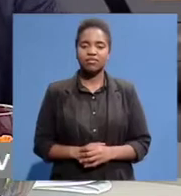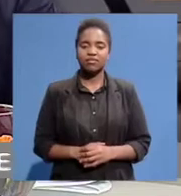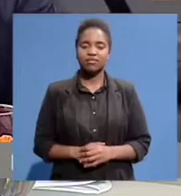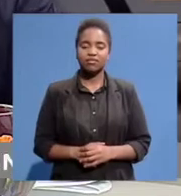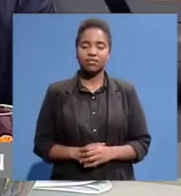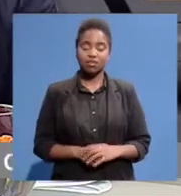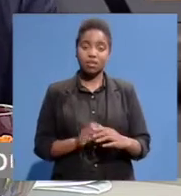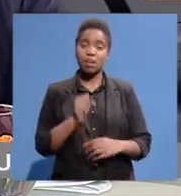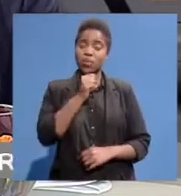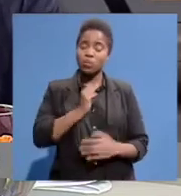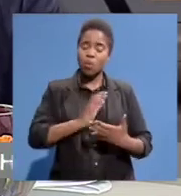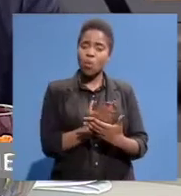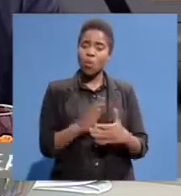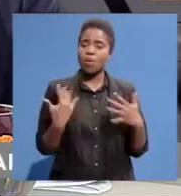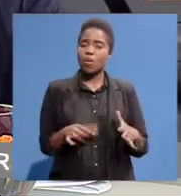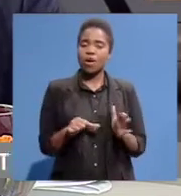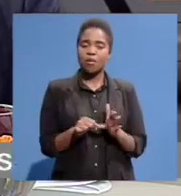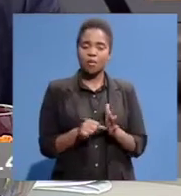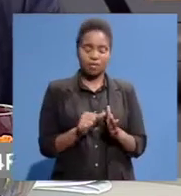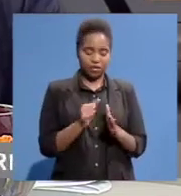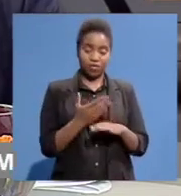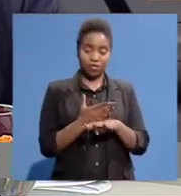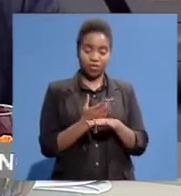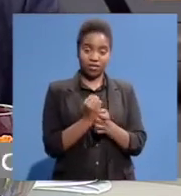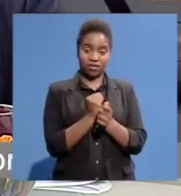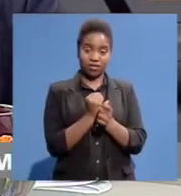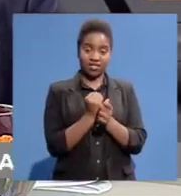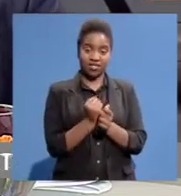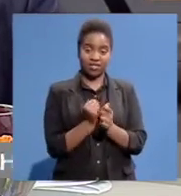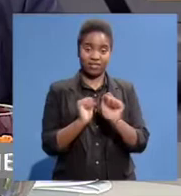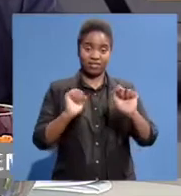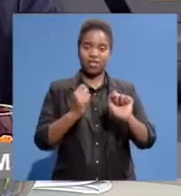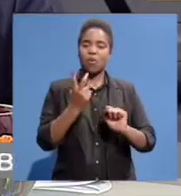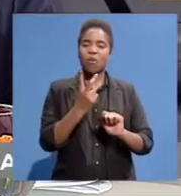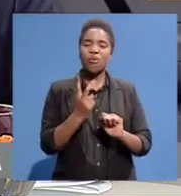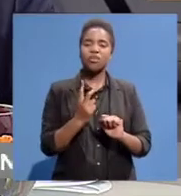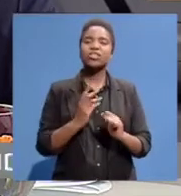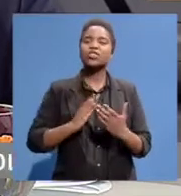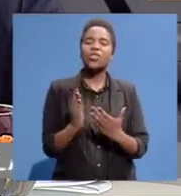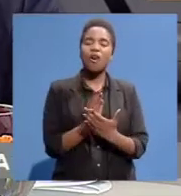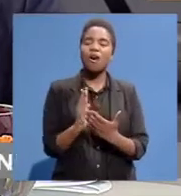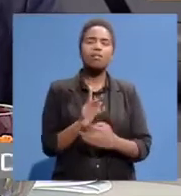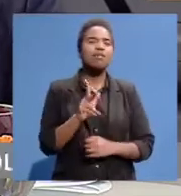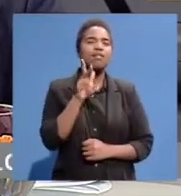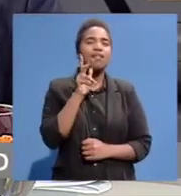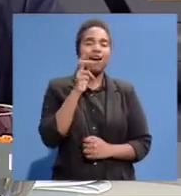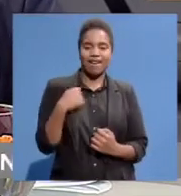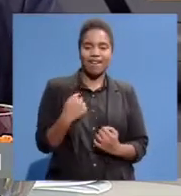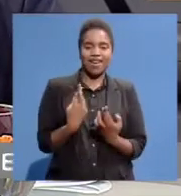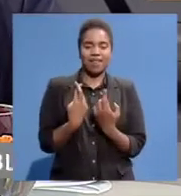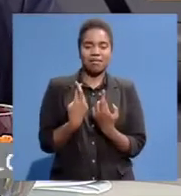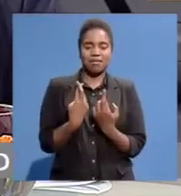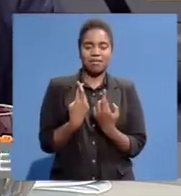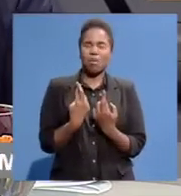significant role In the release of Umadiba And let's remind ourselves As well of the songs That gave people hope And the ones That one